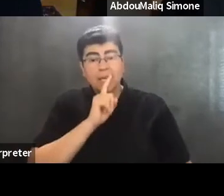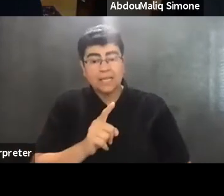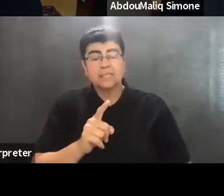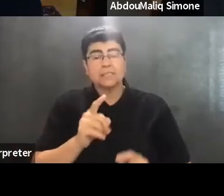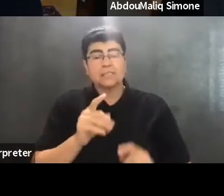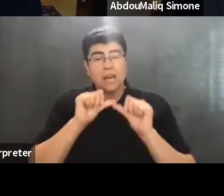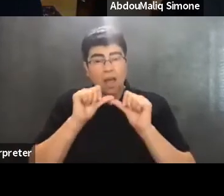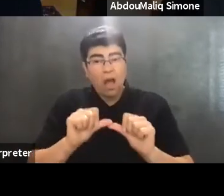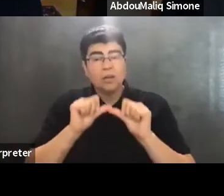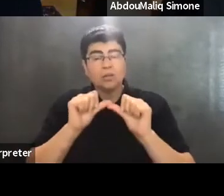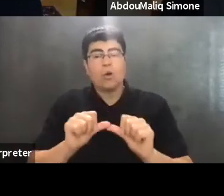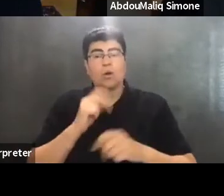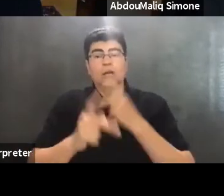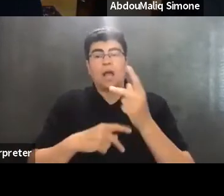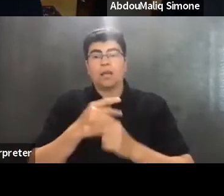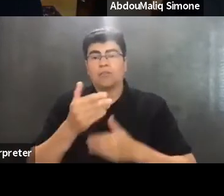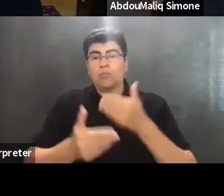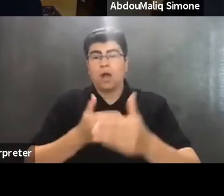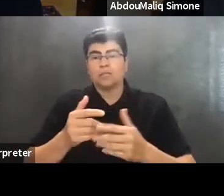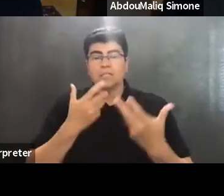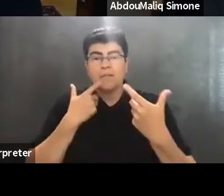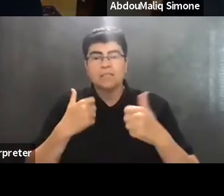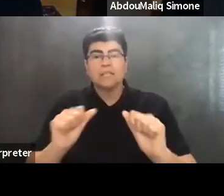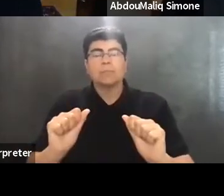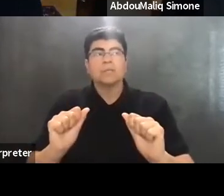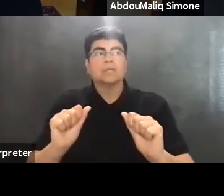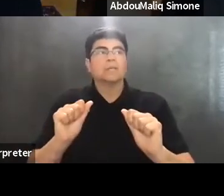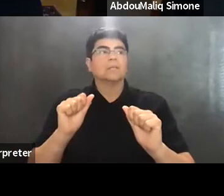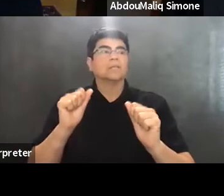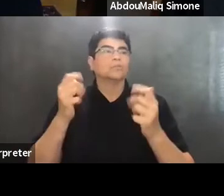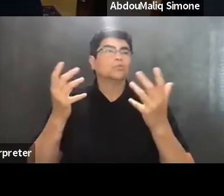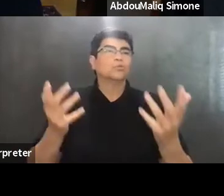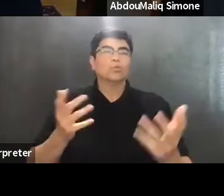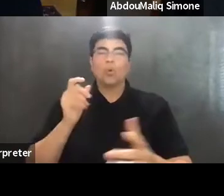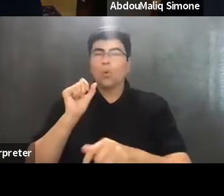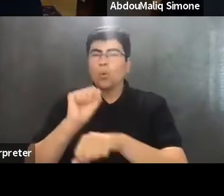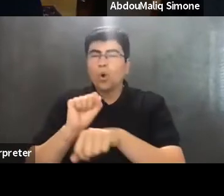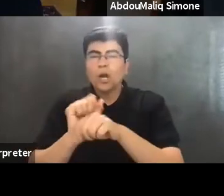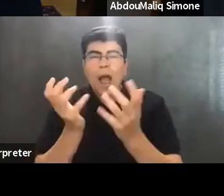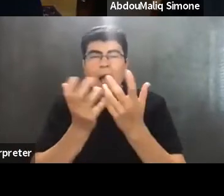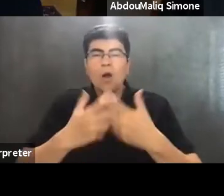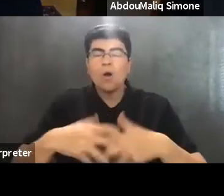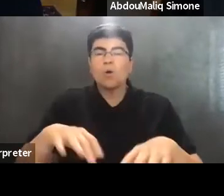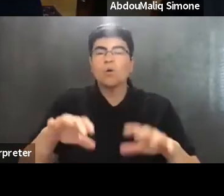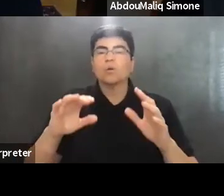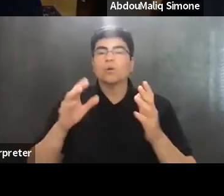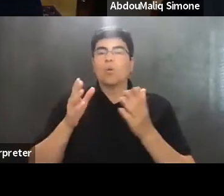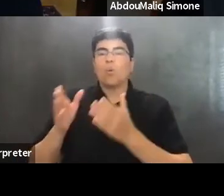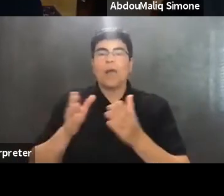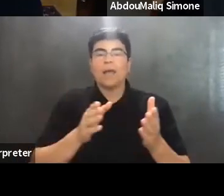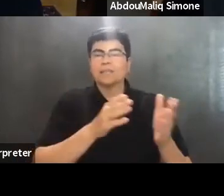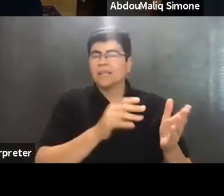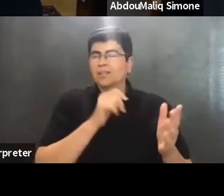ongoing kind of process of attempting to work these things out in ways that don't have